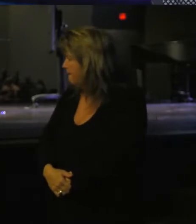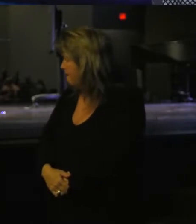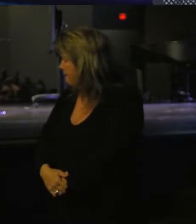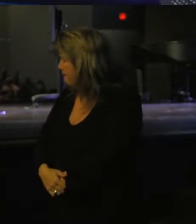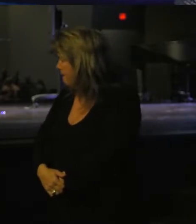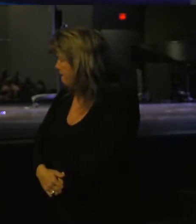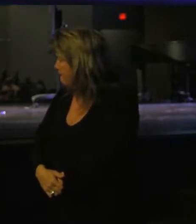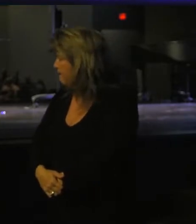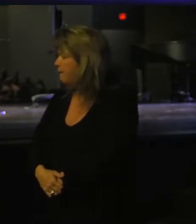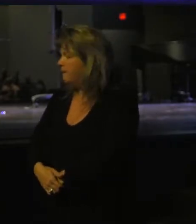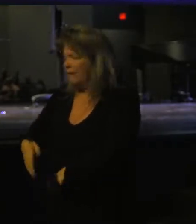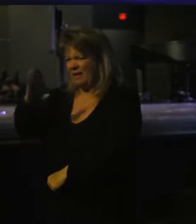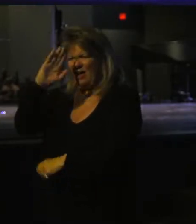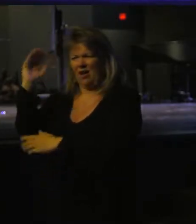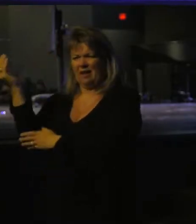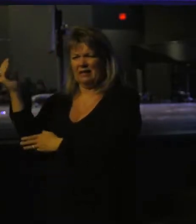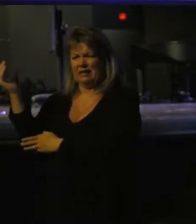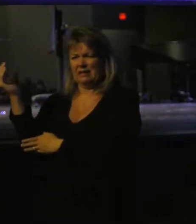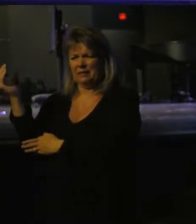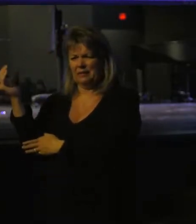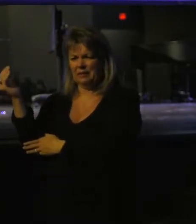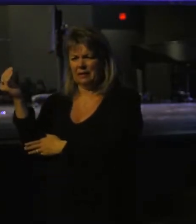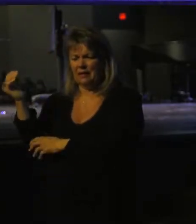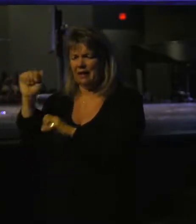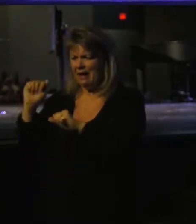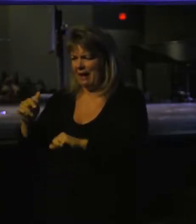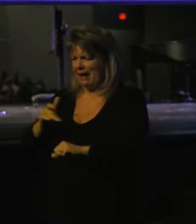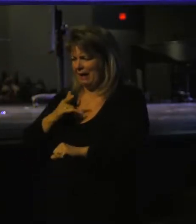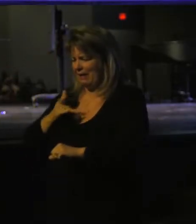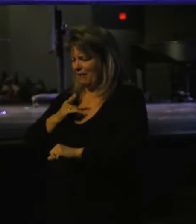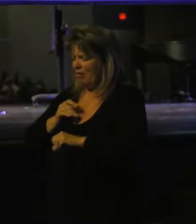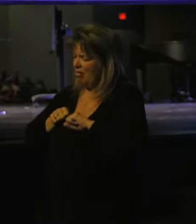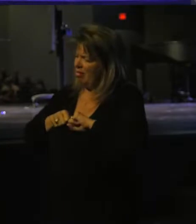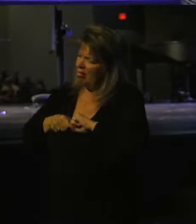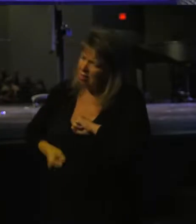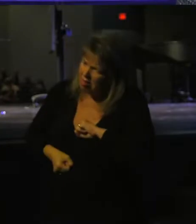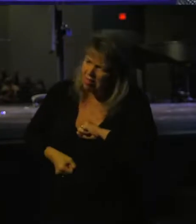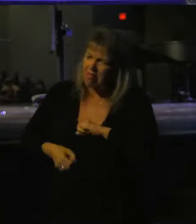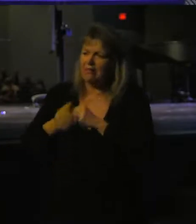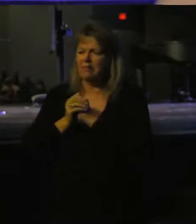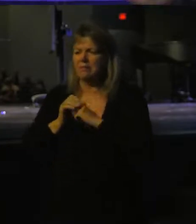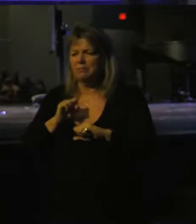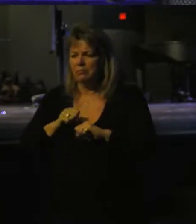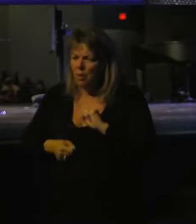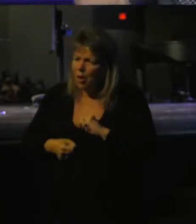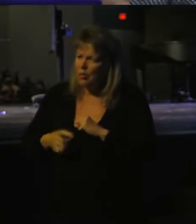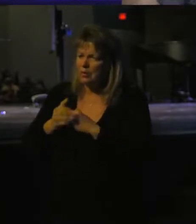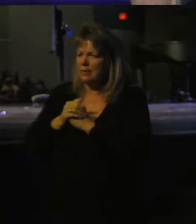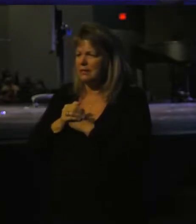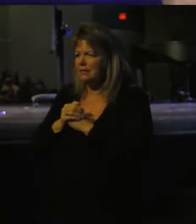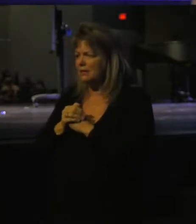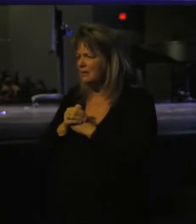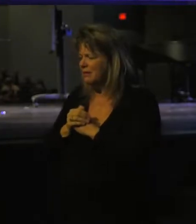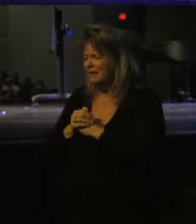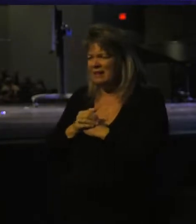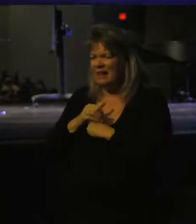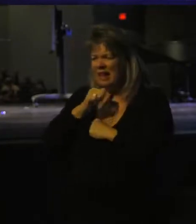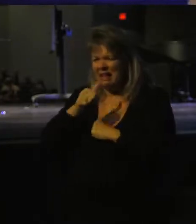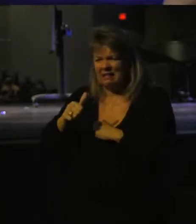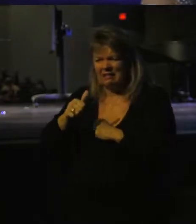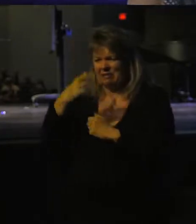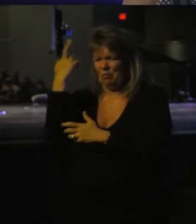God, it seems I can feel the heartache, the brokenness, the illogical thought